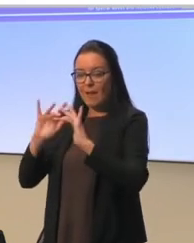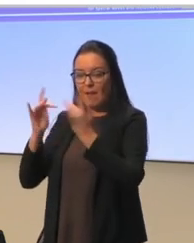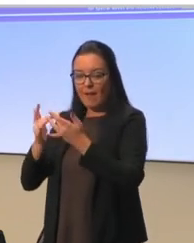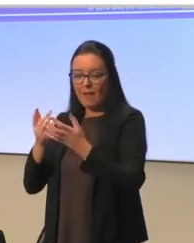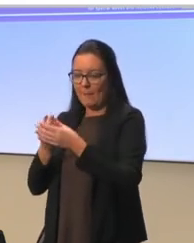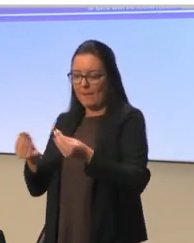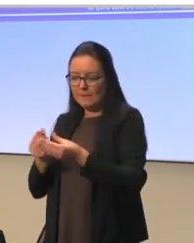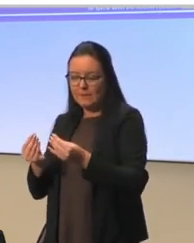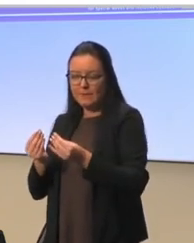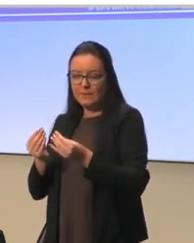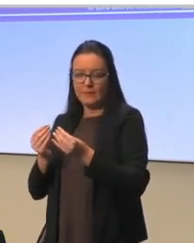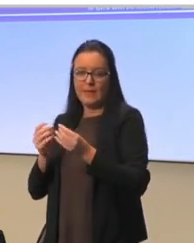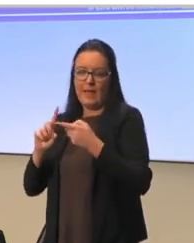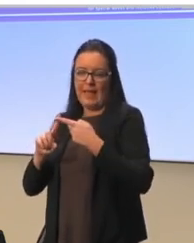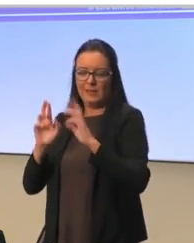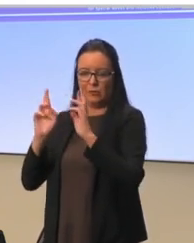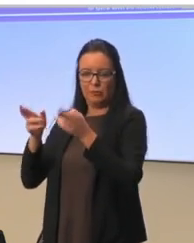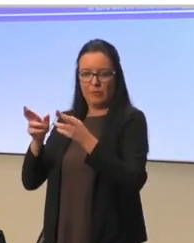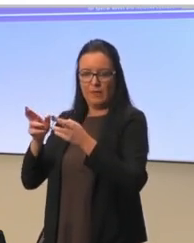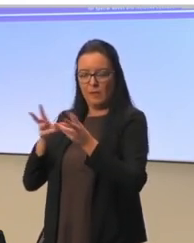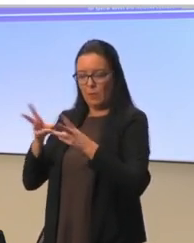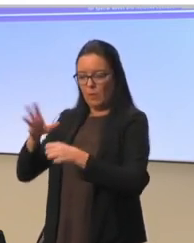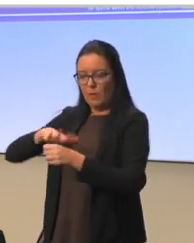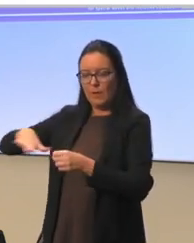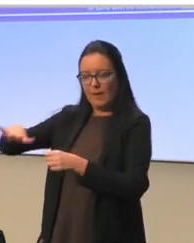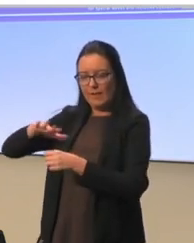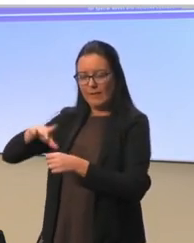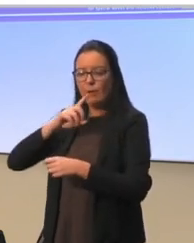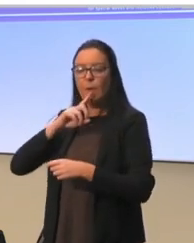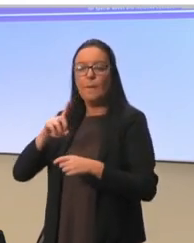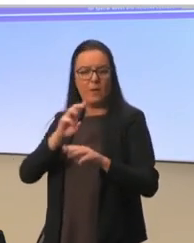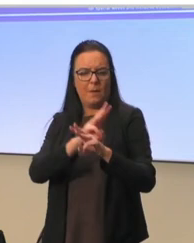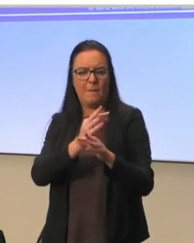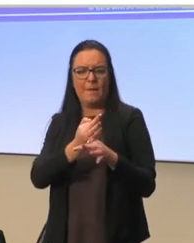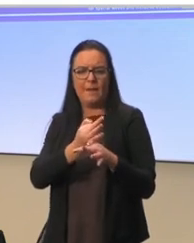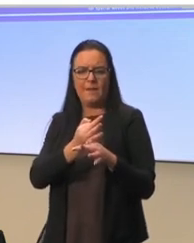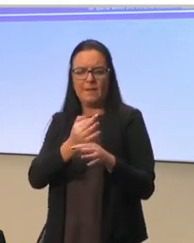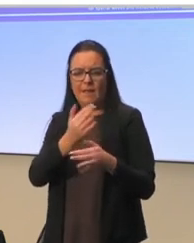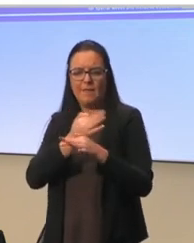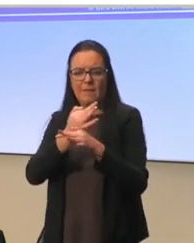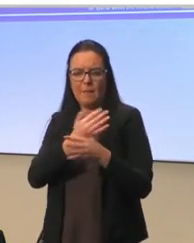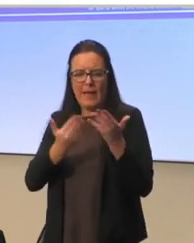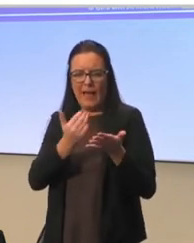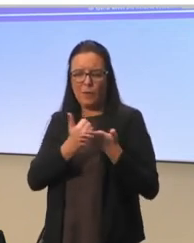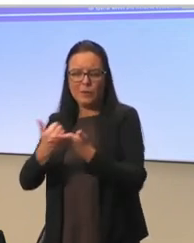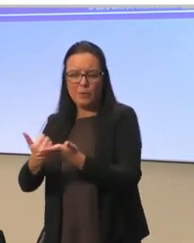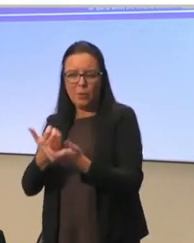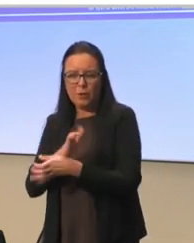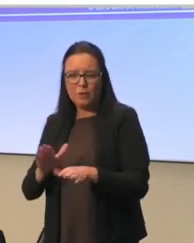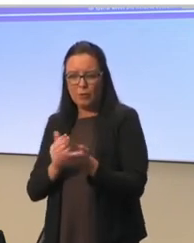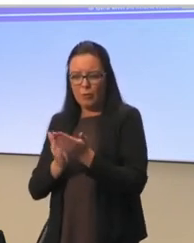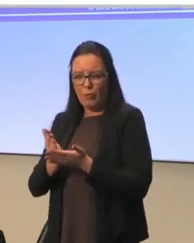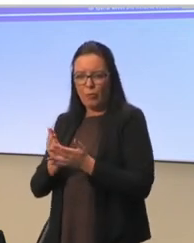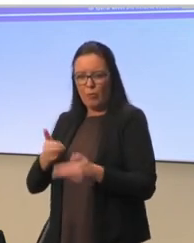And then also, we need to enable parents and families to best support their children during remote learning.